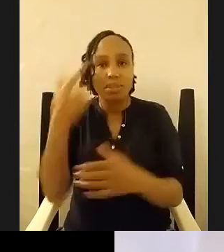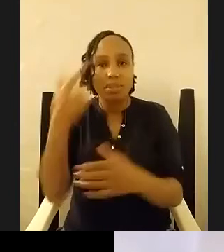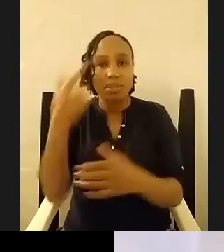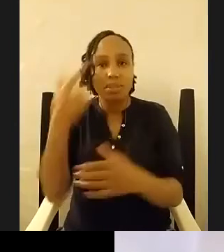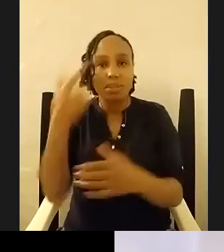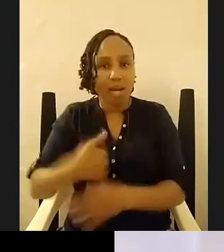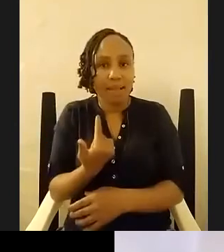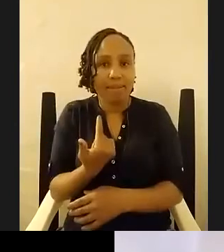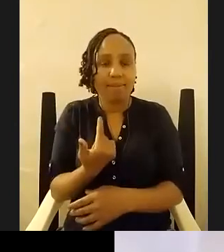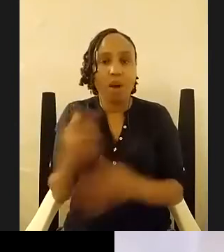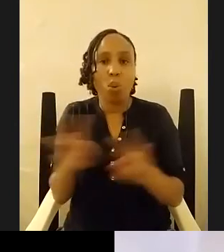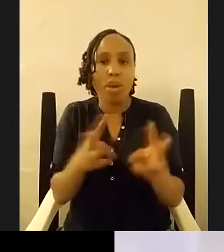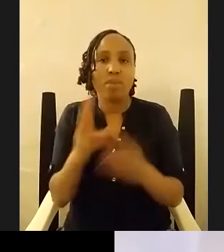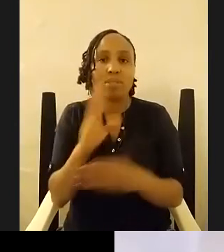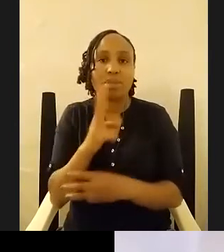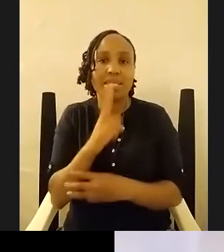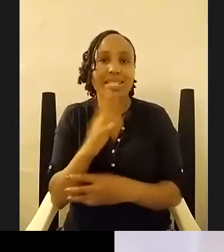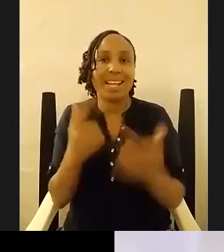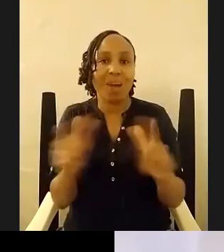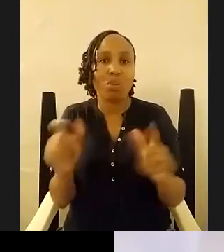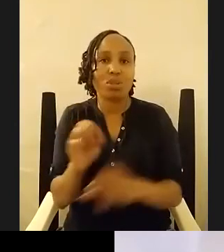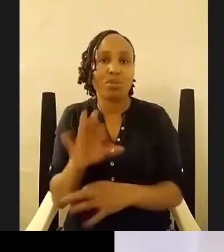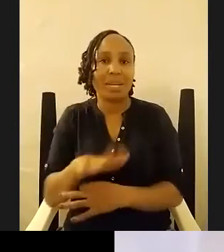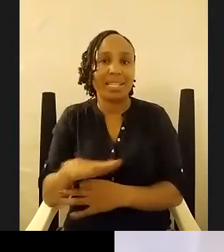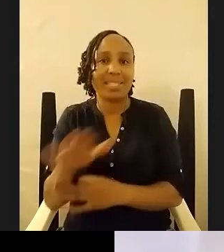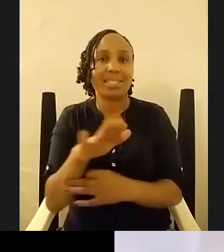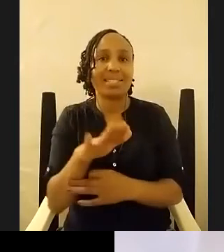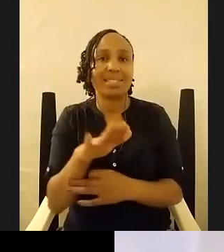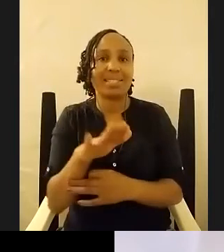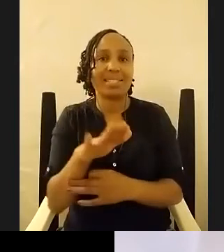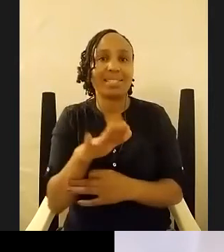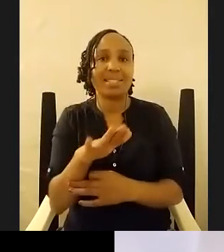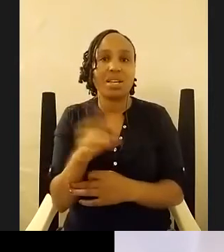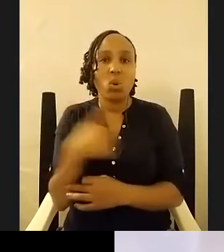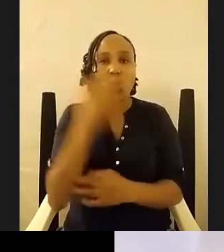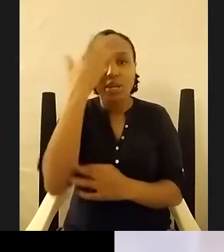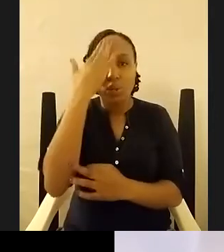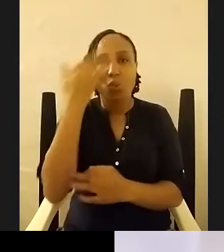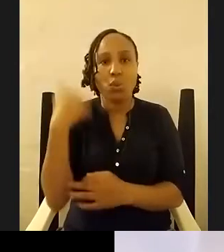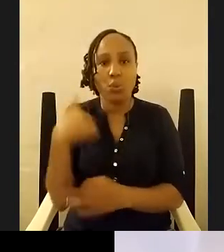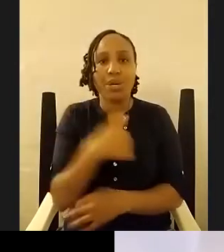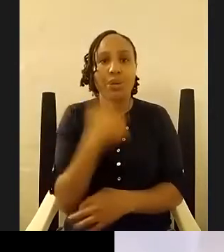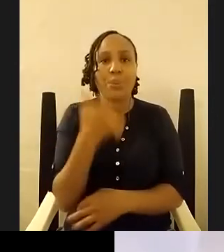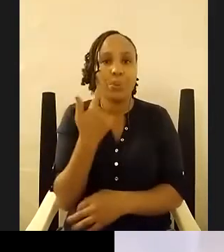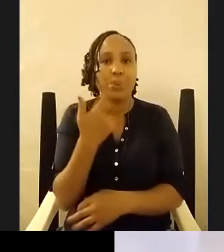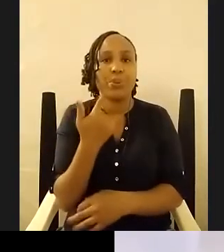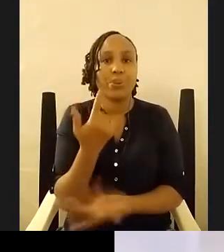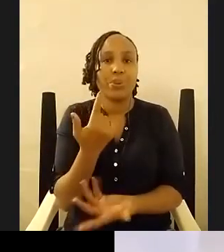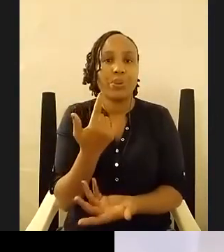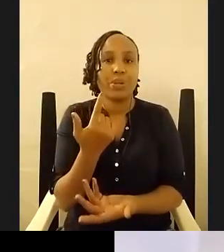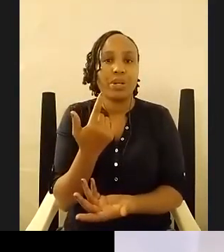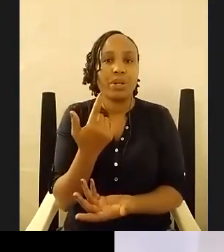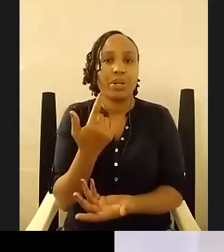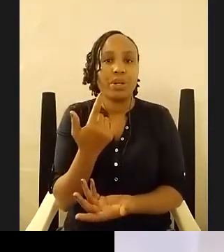of place in and around that community we knew who we were and we knew who we were not allowed to be outside it and so